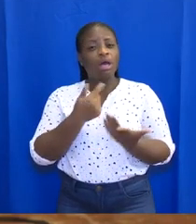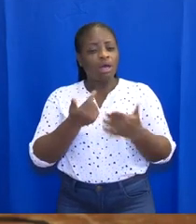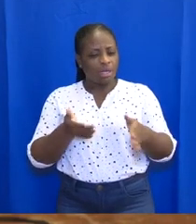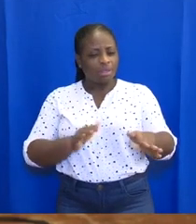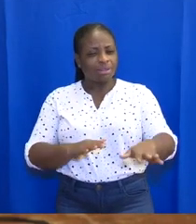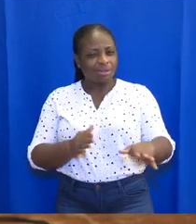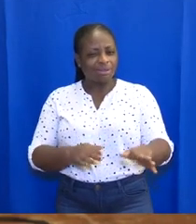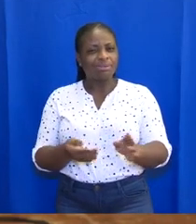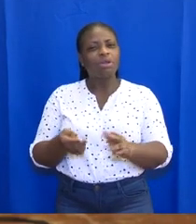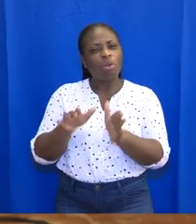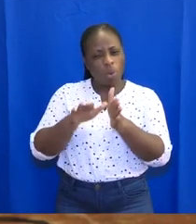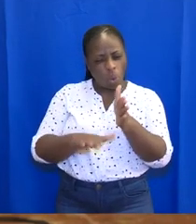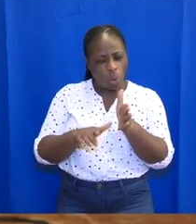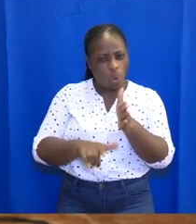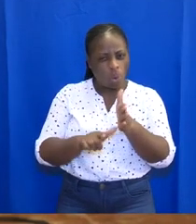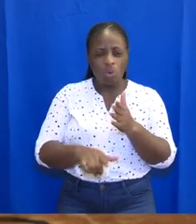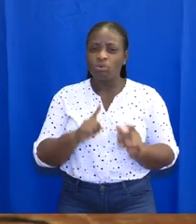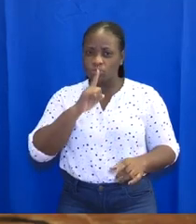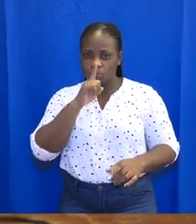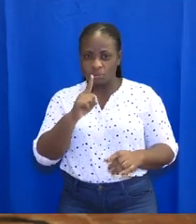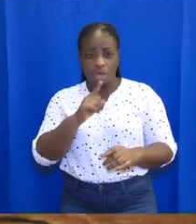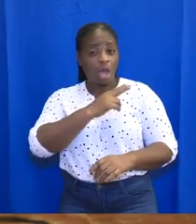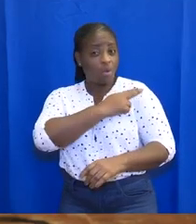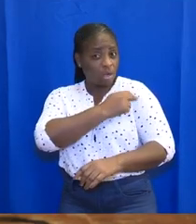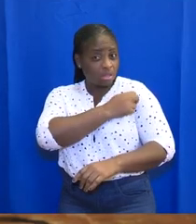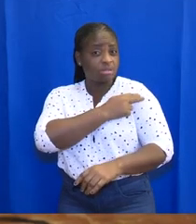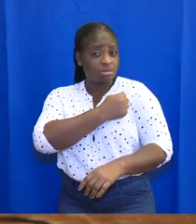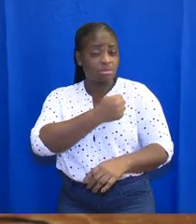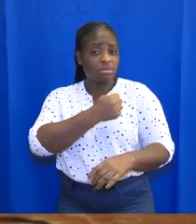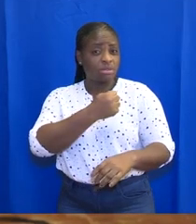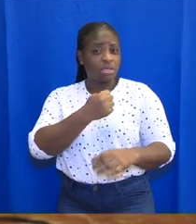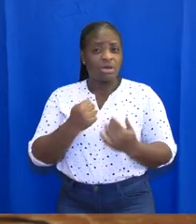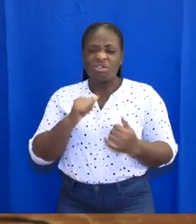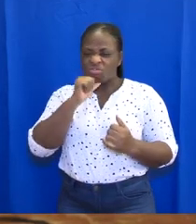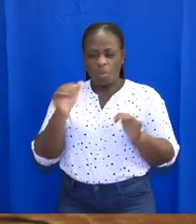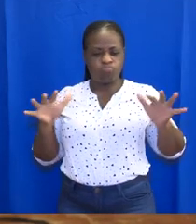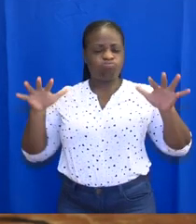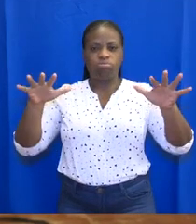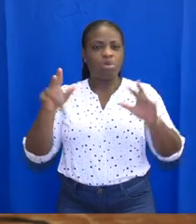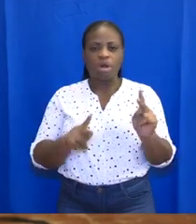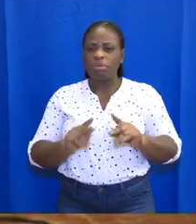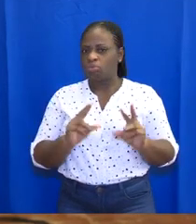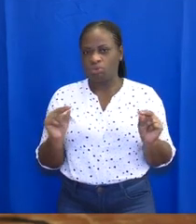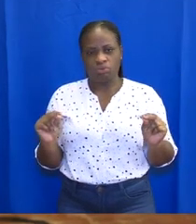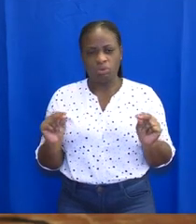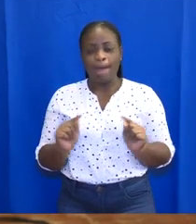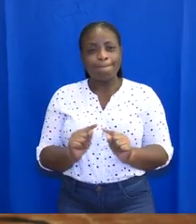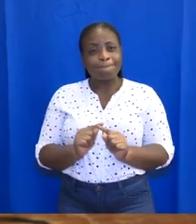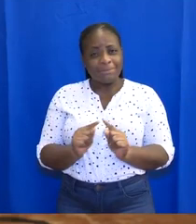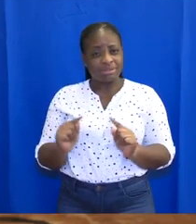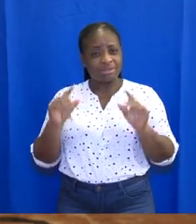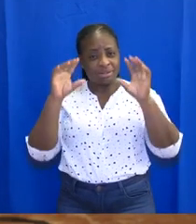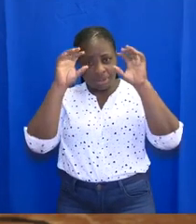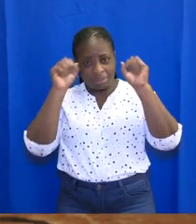continues to be low, and our hospitals have mercifully not been overwhelmed, as there are